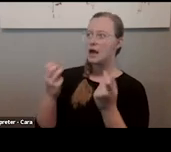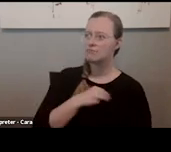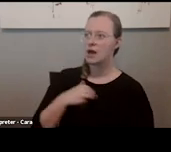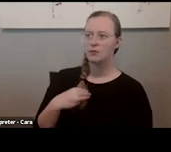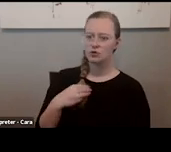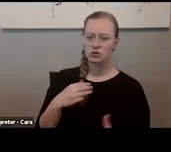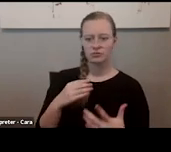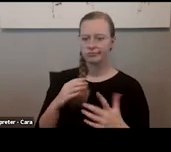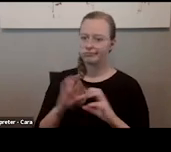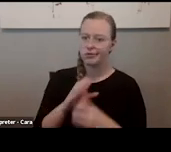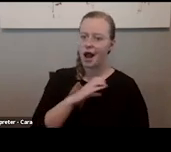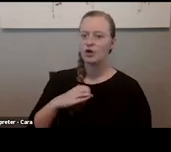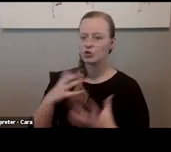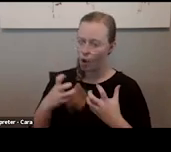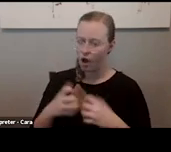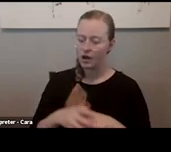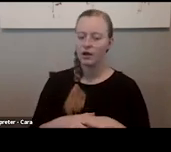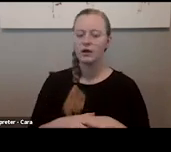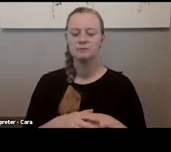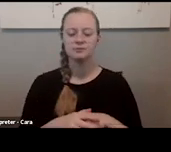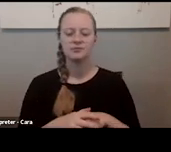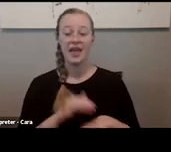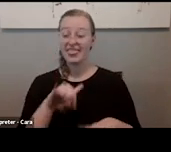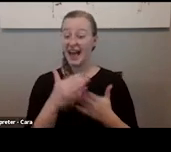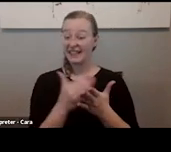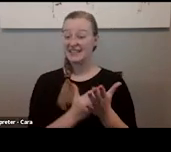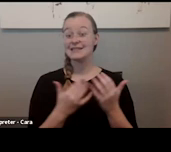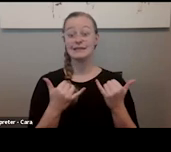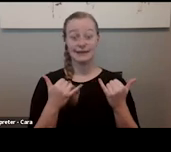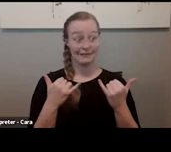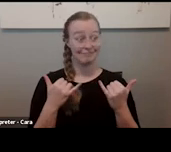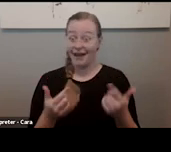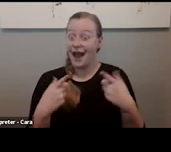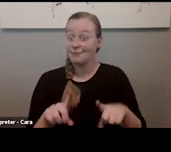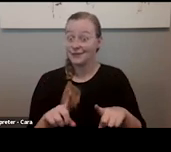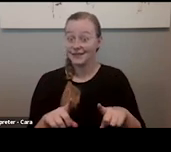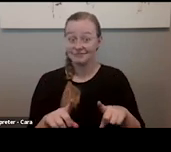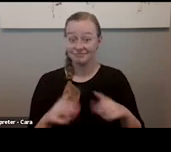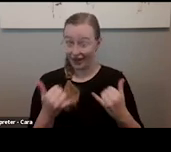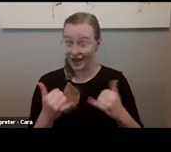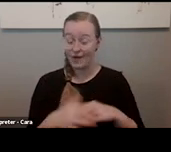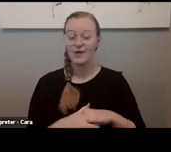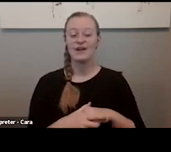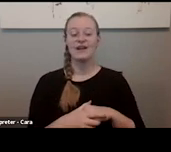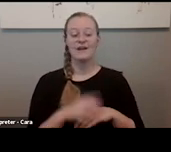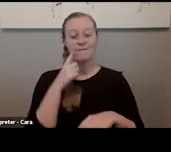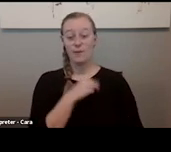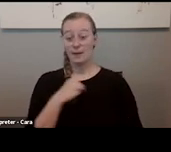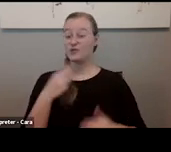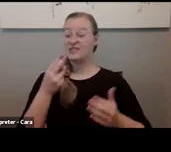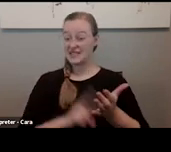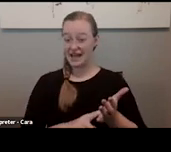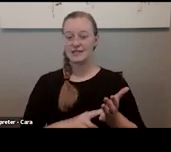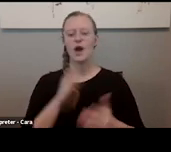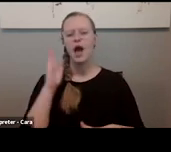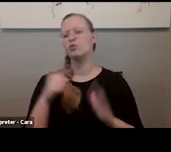want this as well? We're showing that list is now happening right now as we speak for members to sign on so I'm going